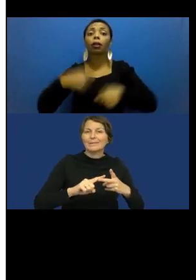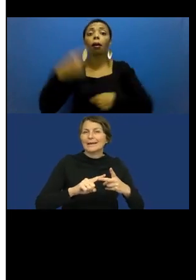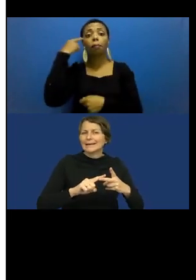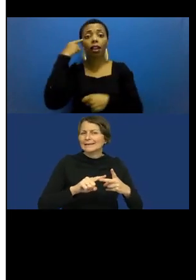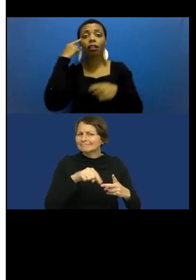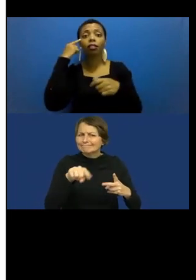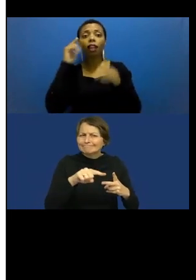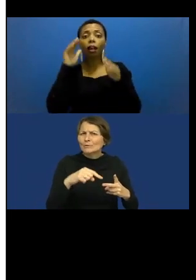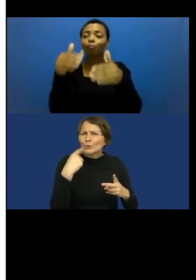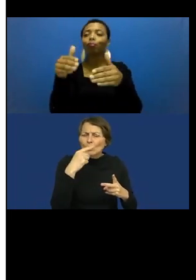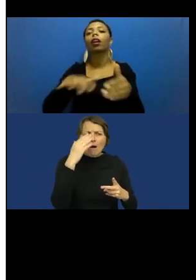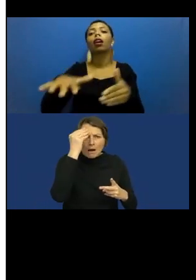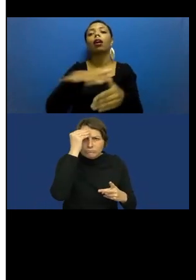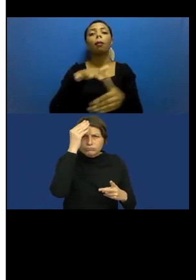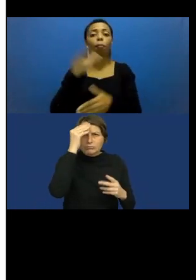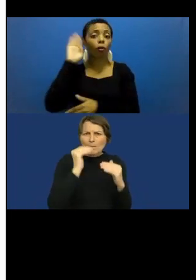deafblindness.